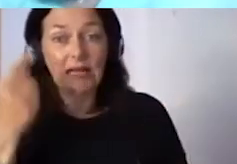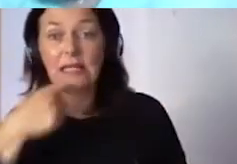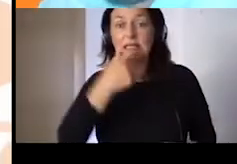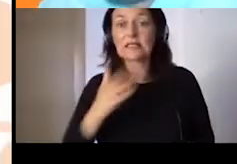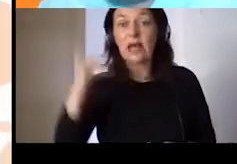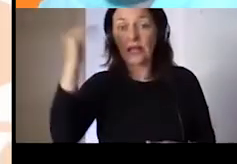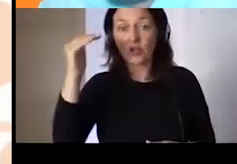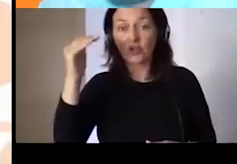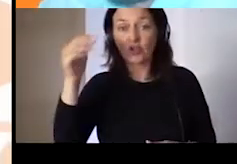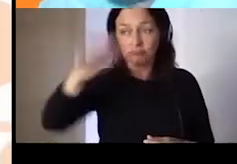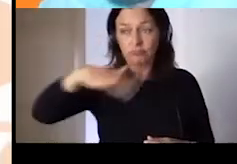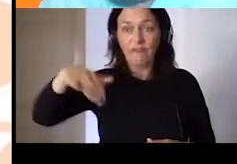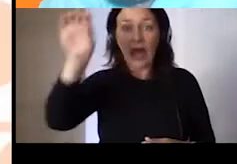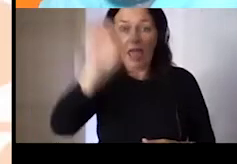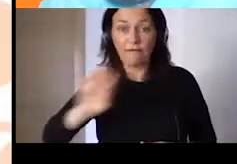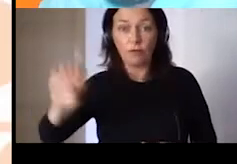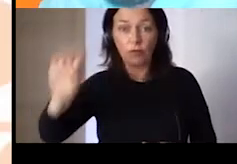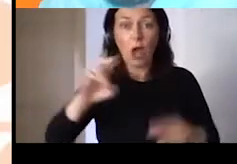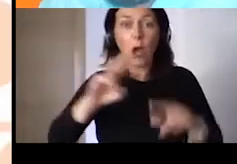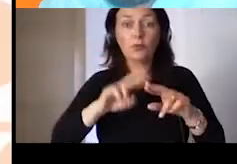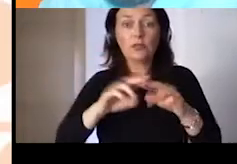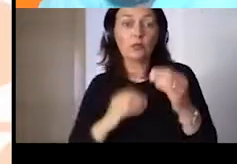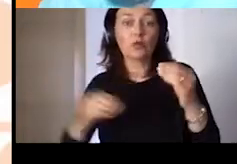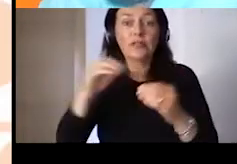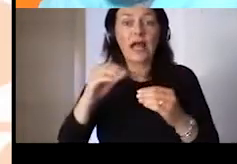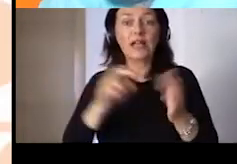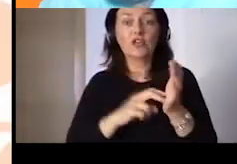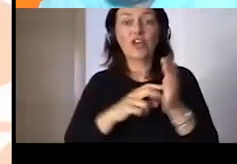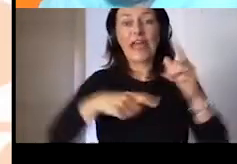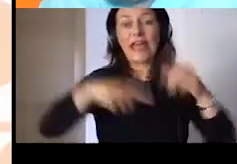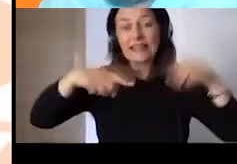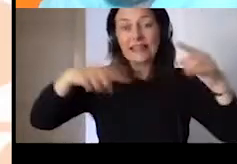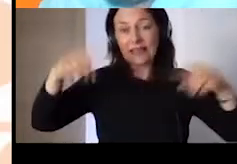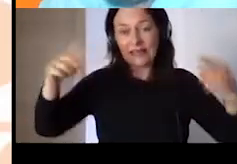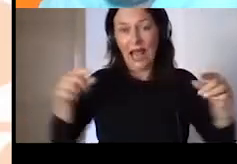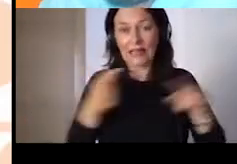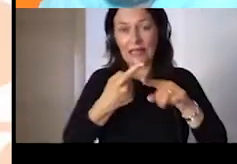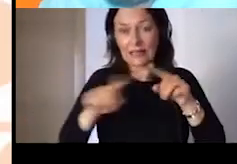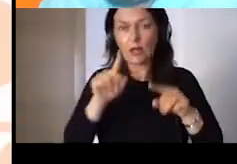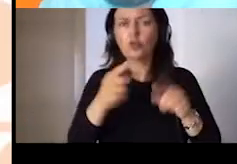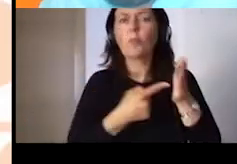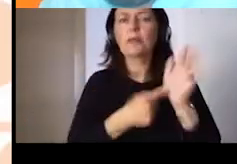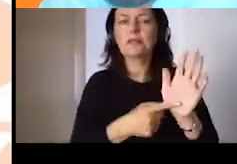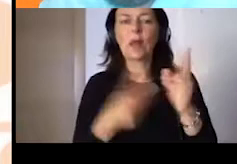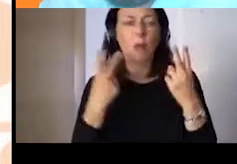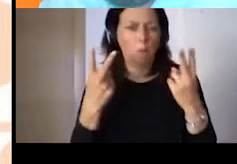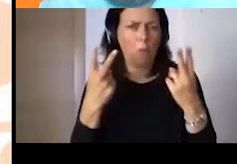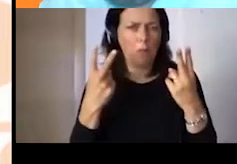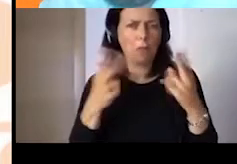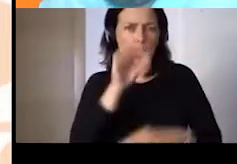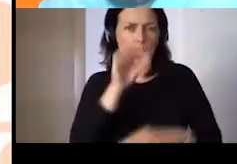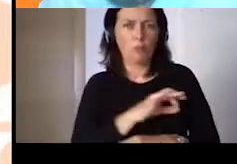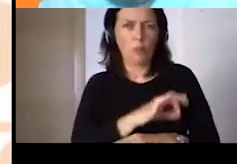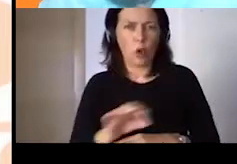represented by a very important project, Vintage, Valorization of Innovative Technology for Aging in